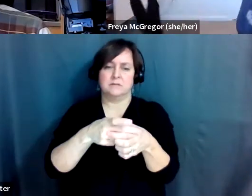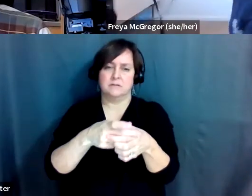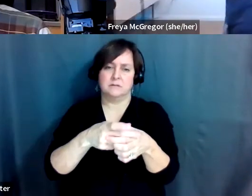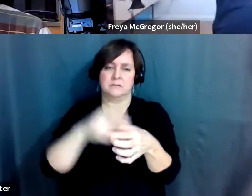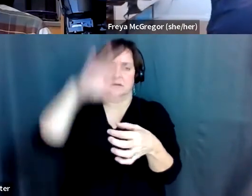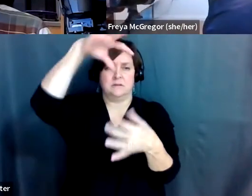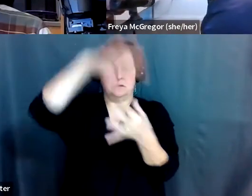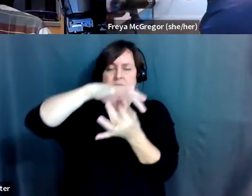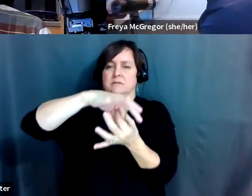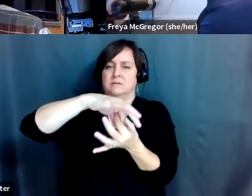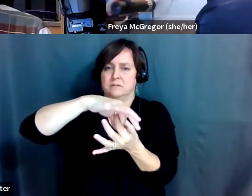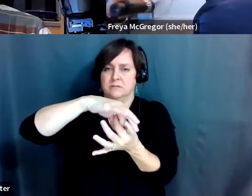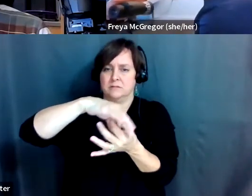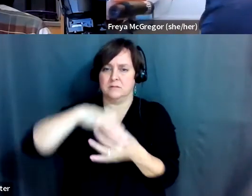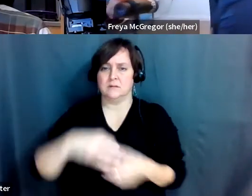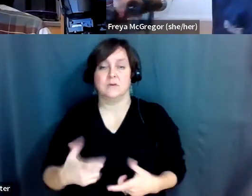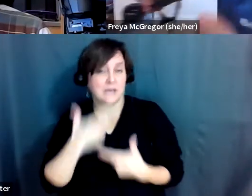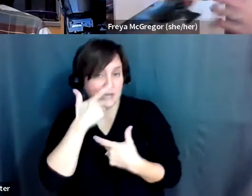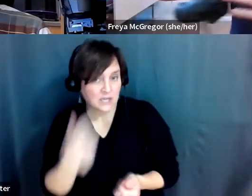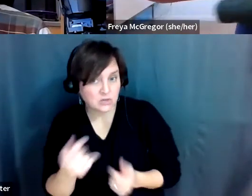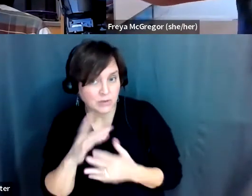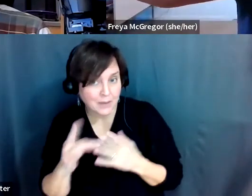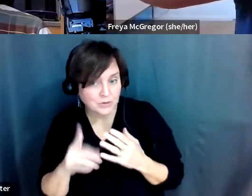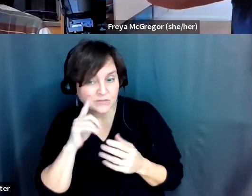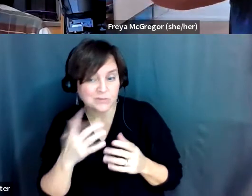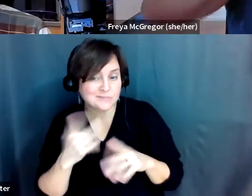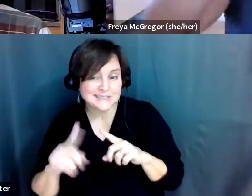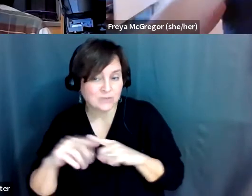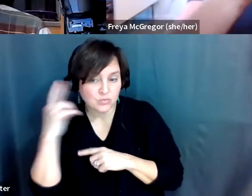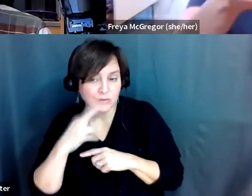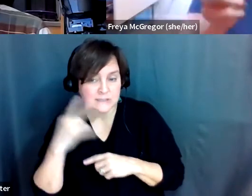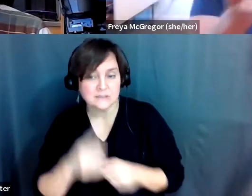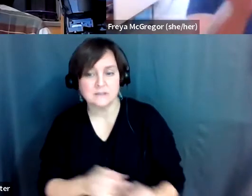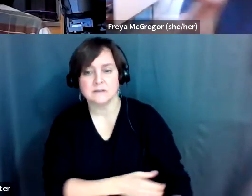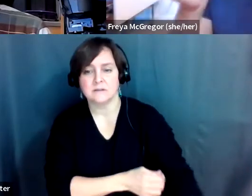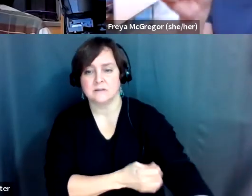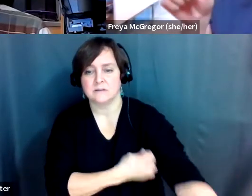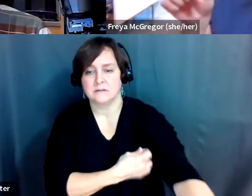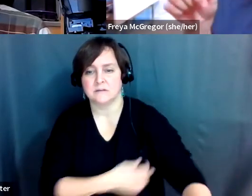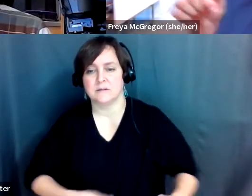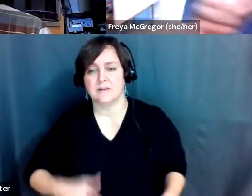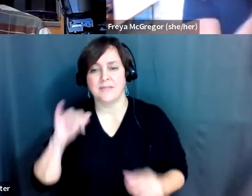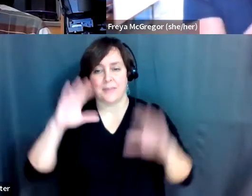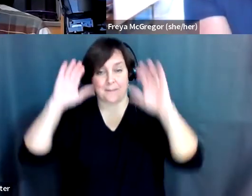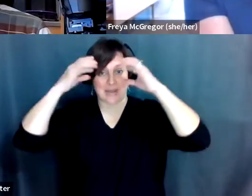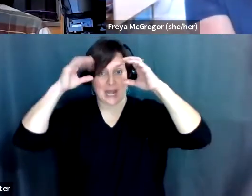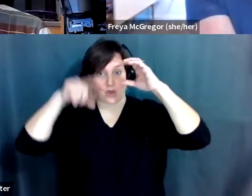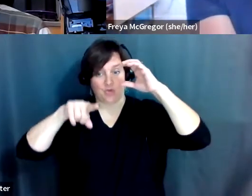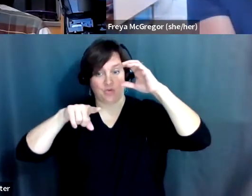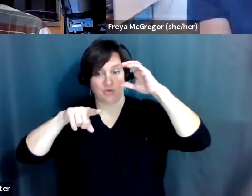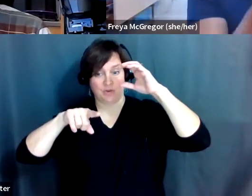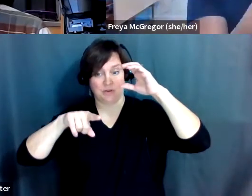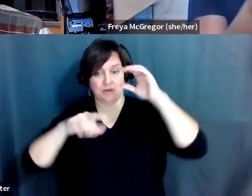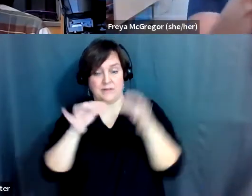interesting option for people, a lot of people for a lot of different reasons, but there's the binocular mount